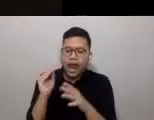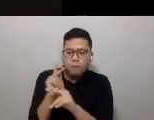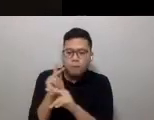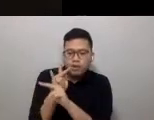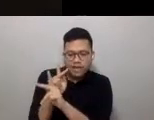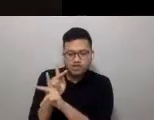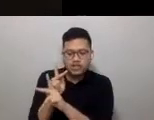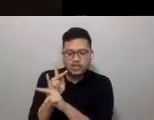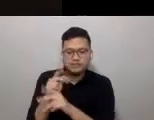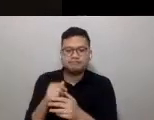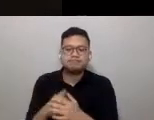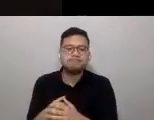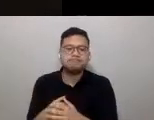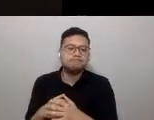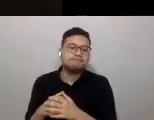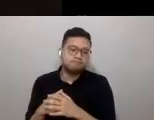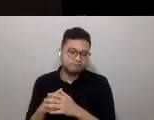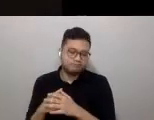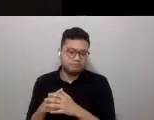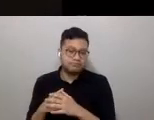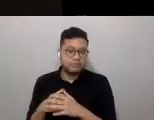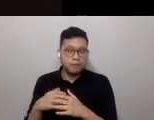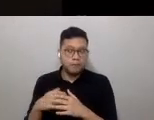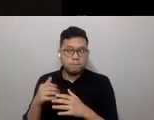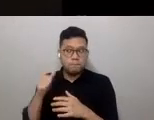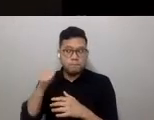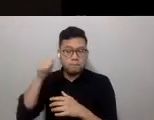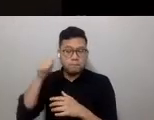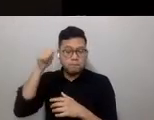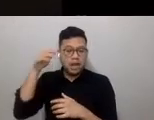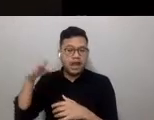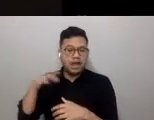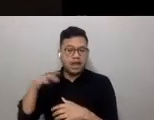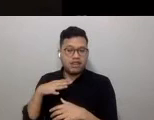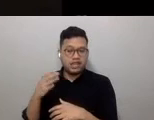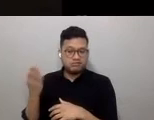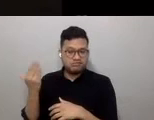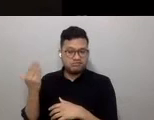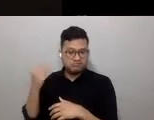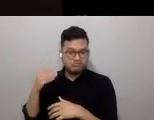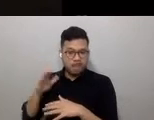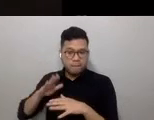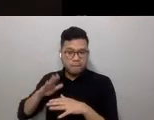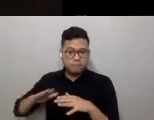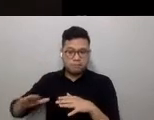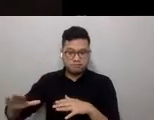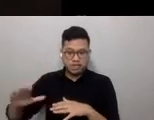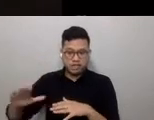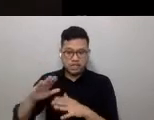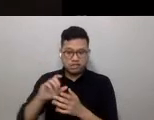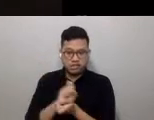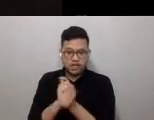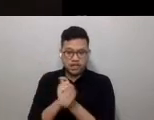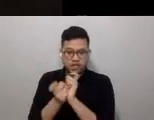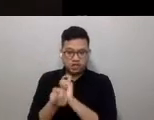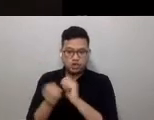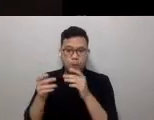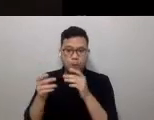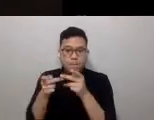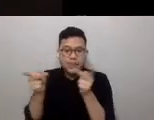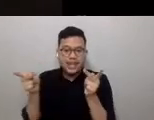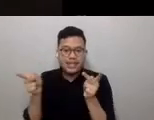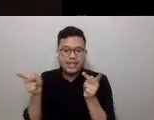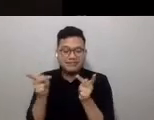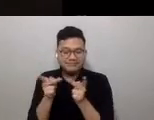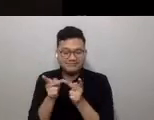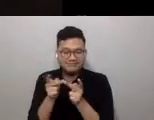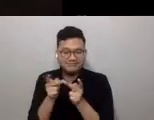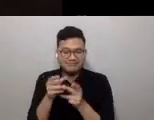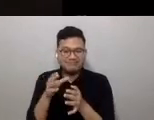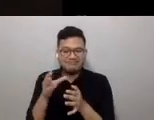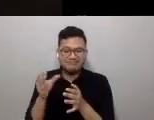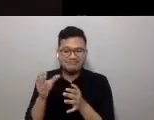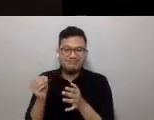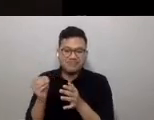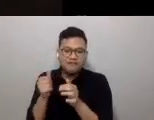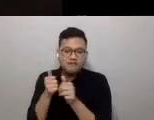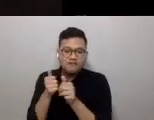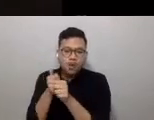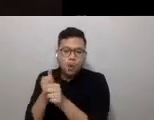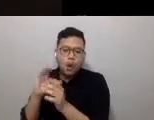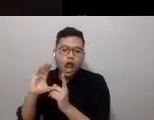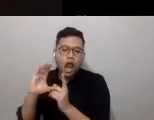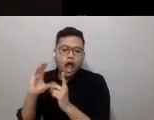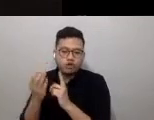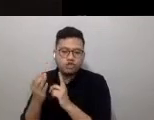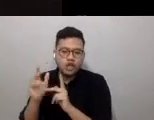time has shaped how we live, turning space into place and being a mirror to the culture and lifestyle of those within.